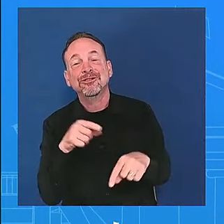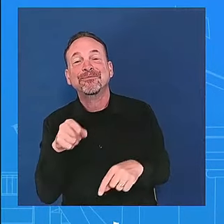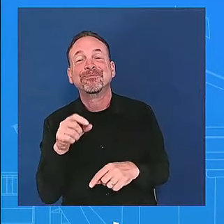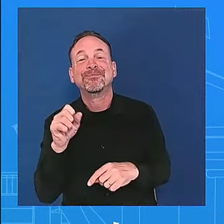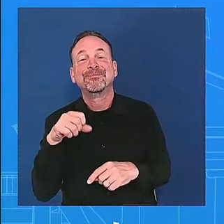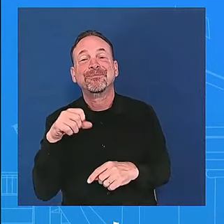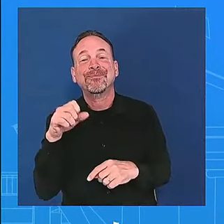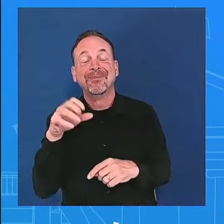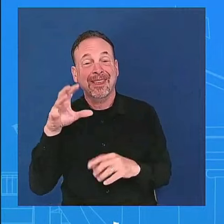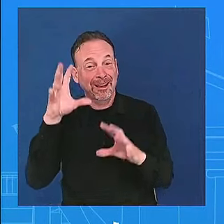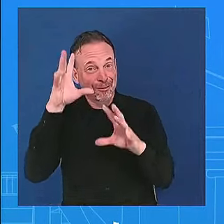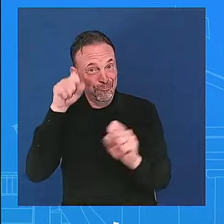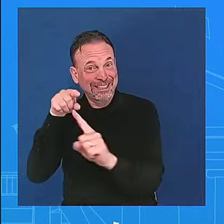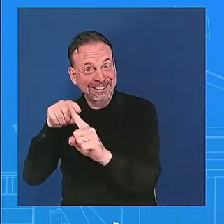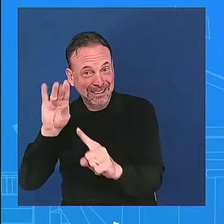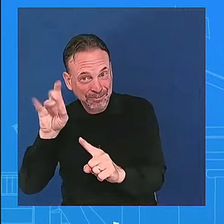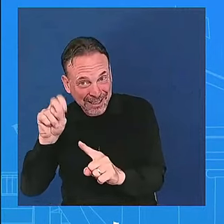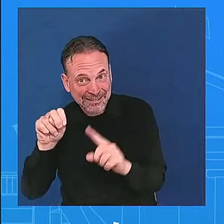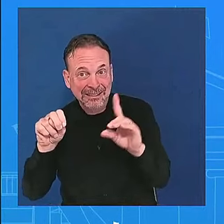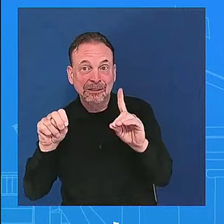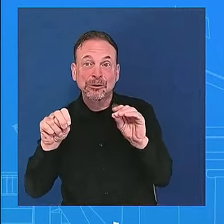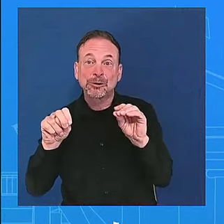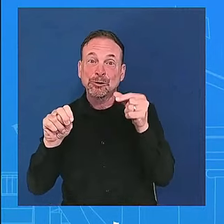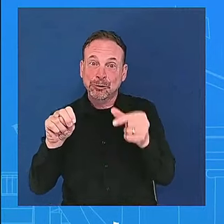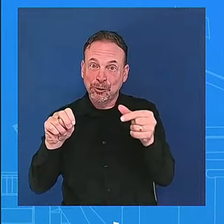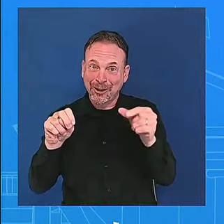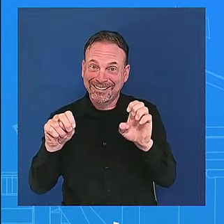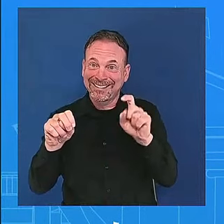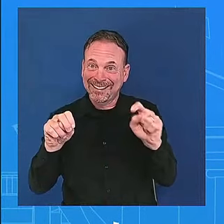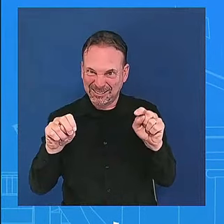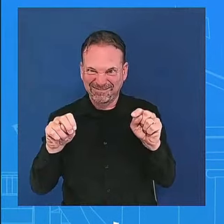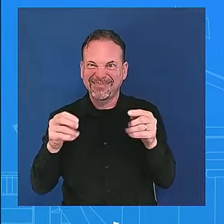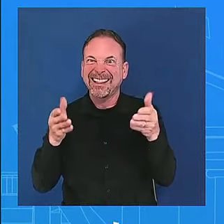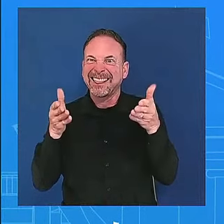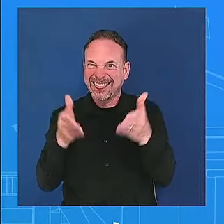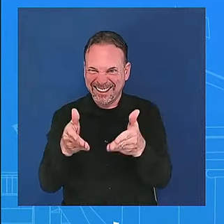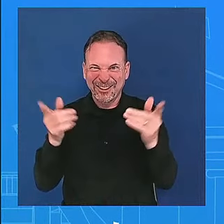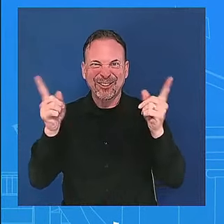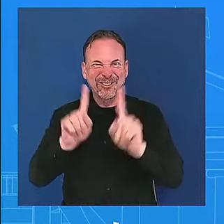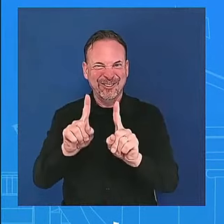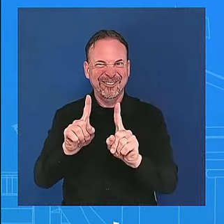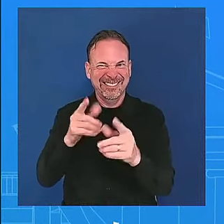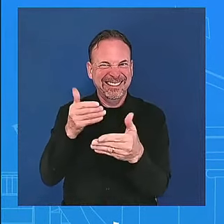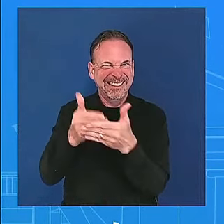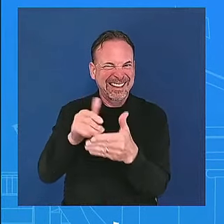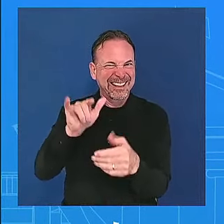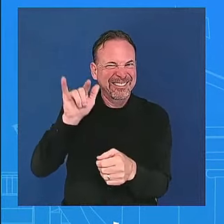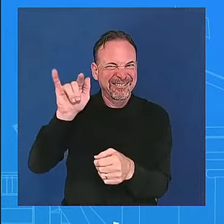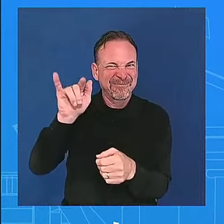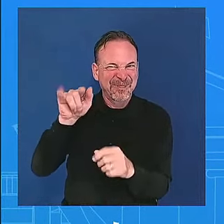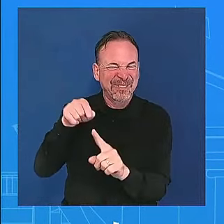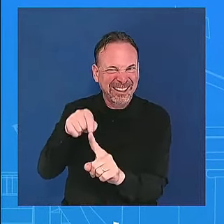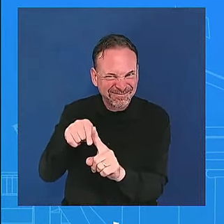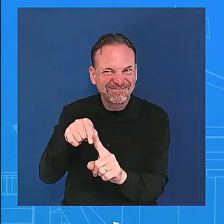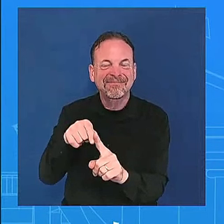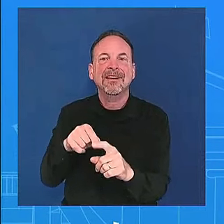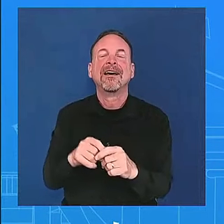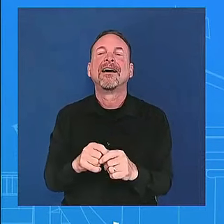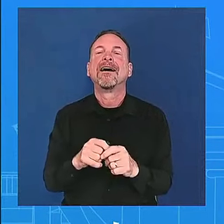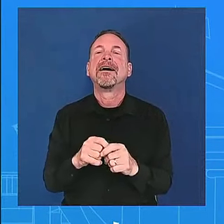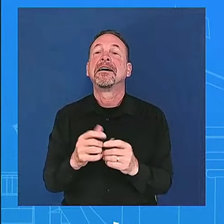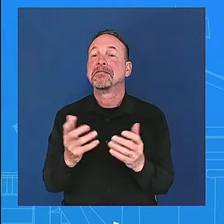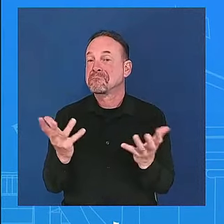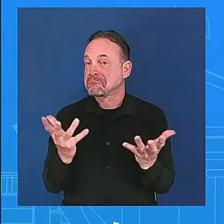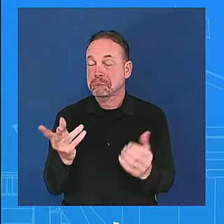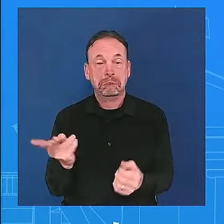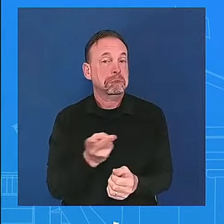into private conversations and that's something that i do and will do from here uh we've done for the past three and a half years so i'm going to continue